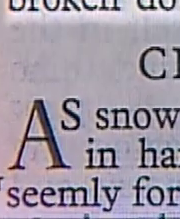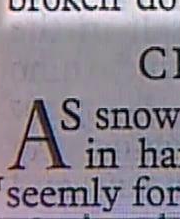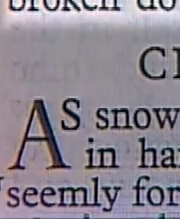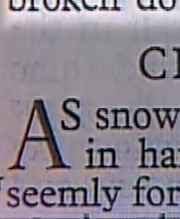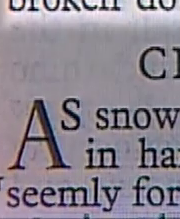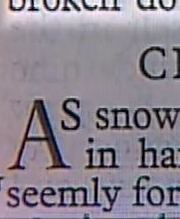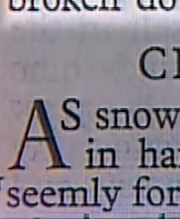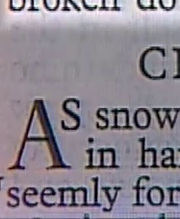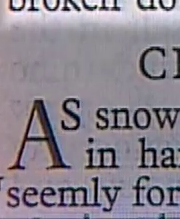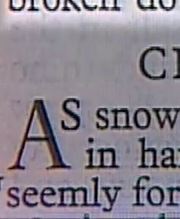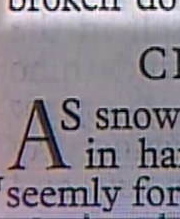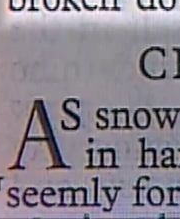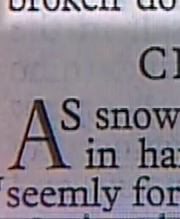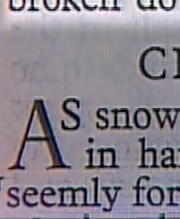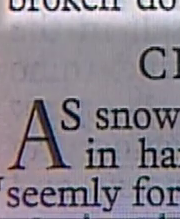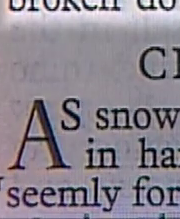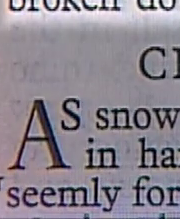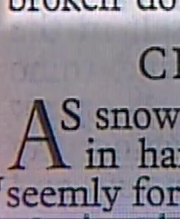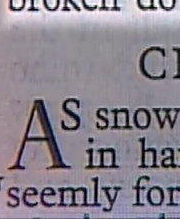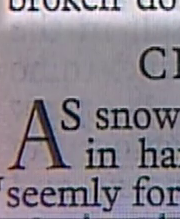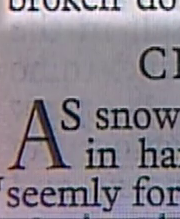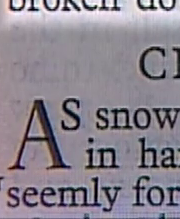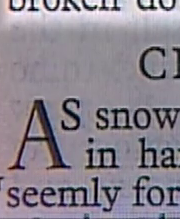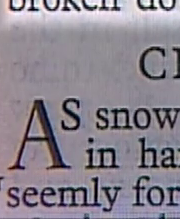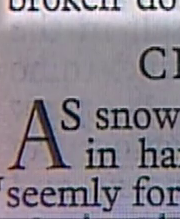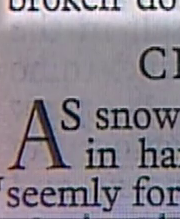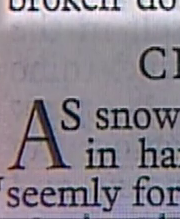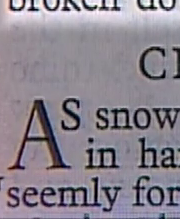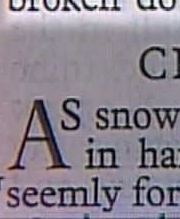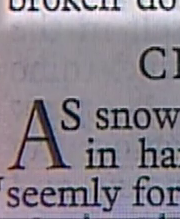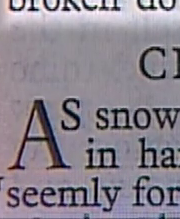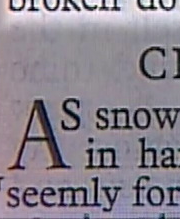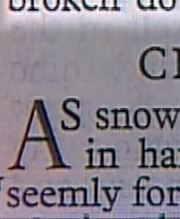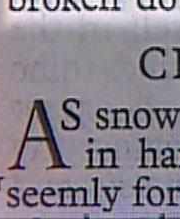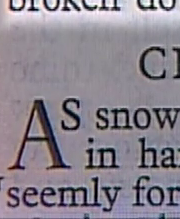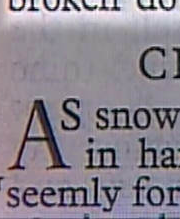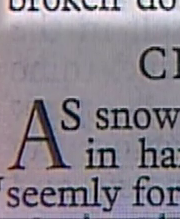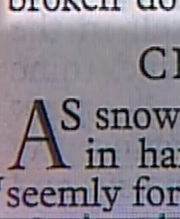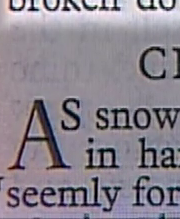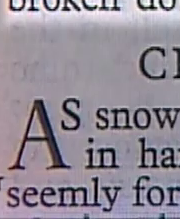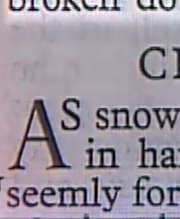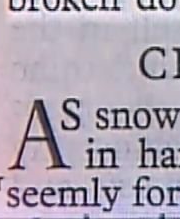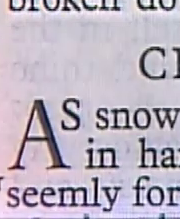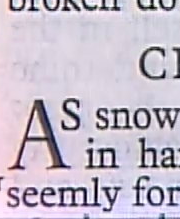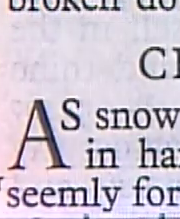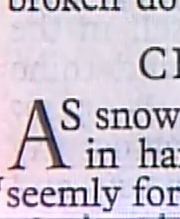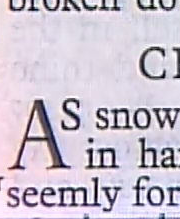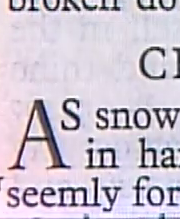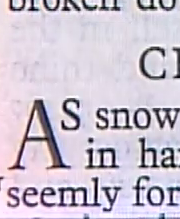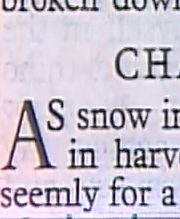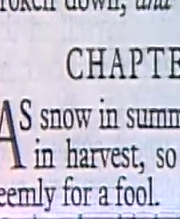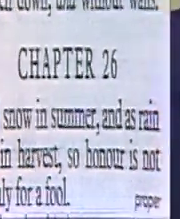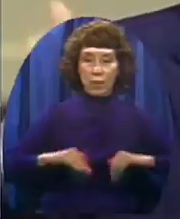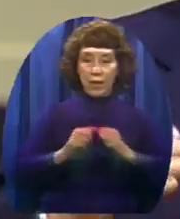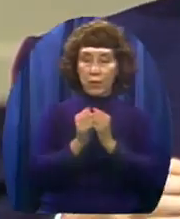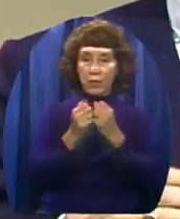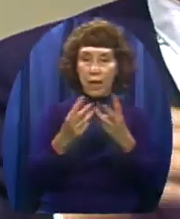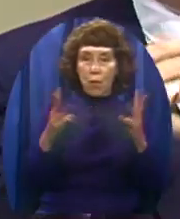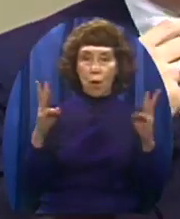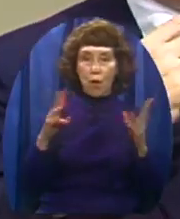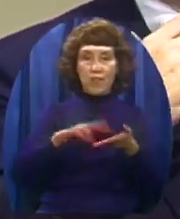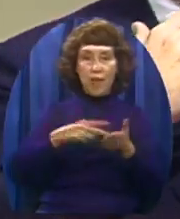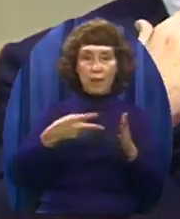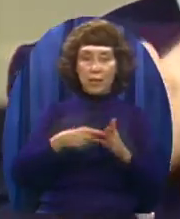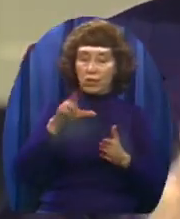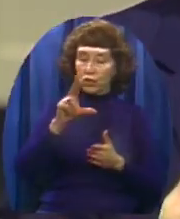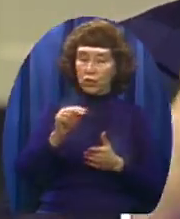He that hath no rule over his own spirit Is like a city that is broken down and without walls Lack of self-control Intemperate